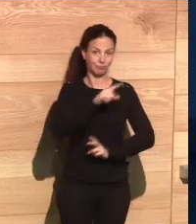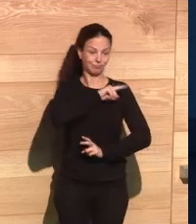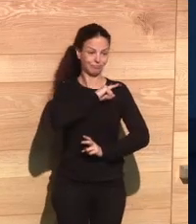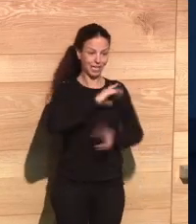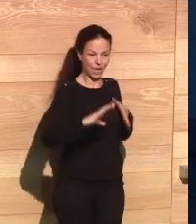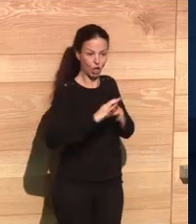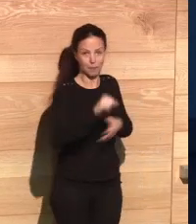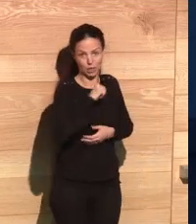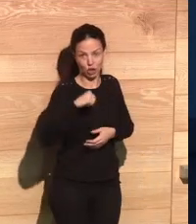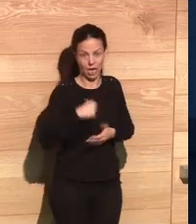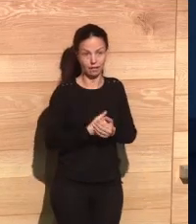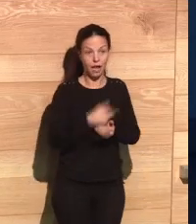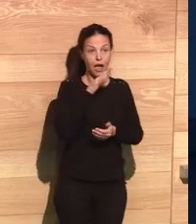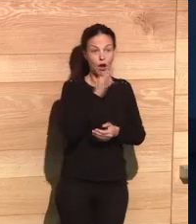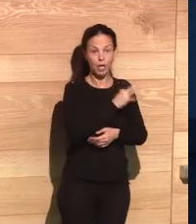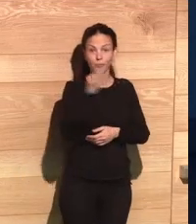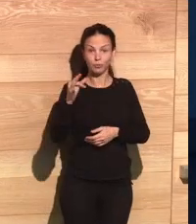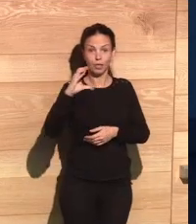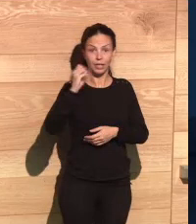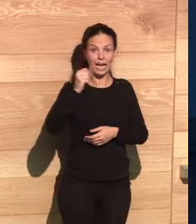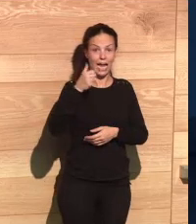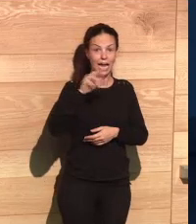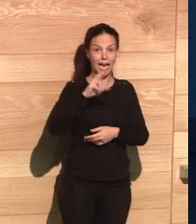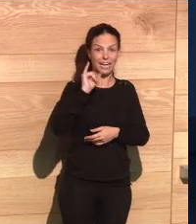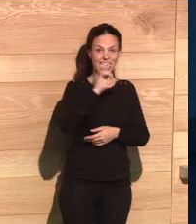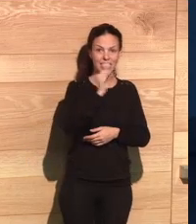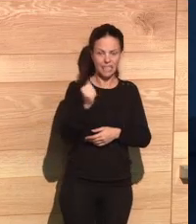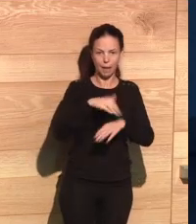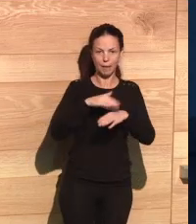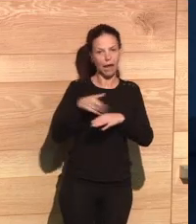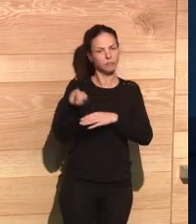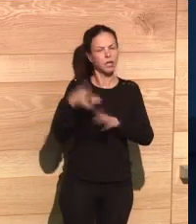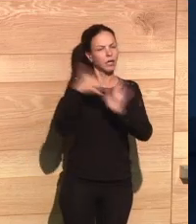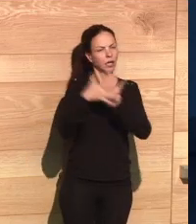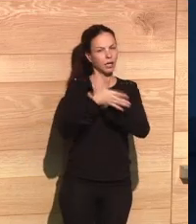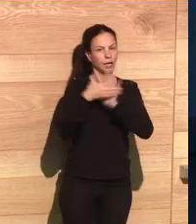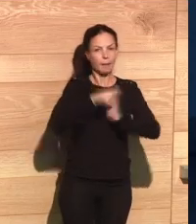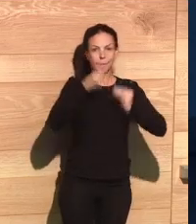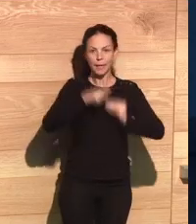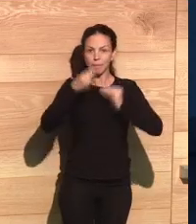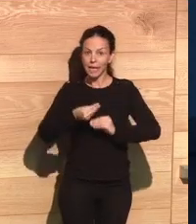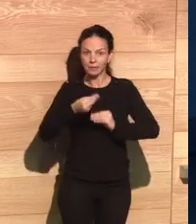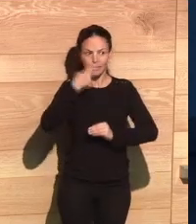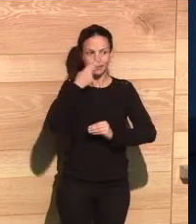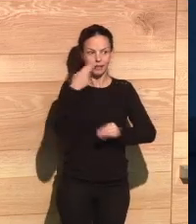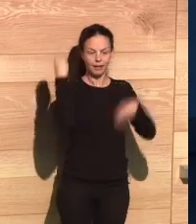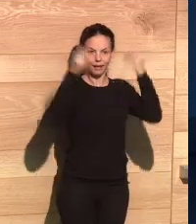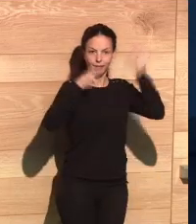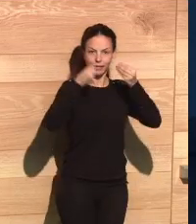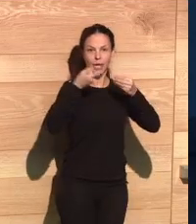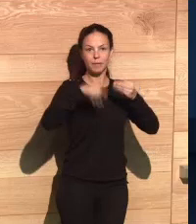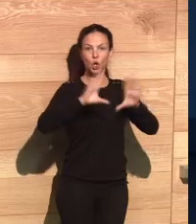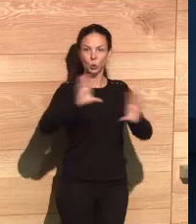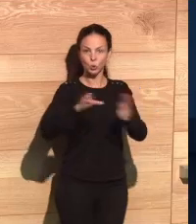individual freedoms. So I would leave the floor to Carissa so she can tell you about the